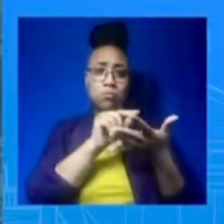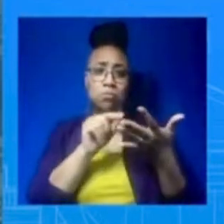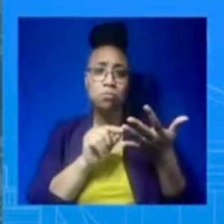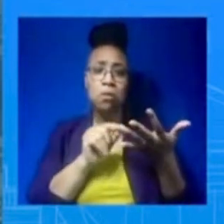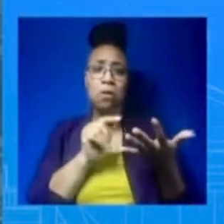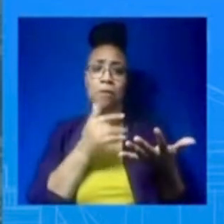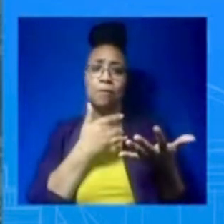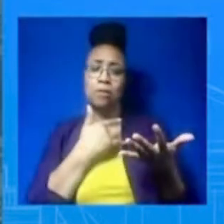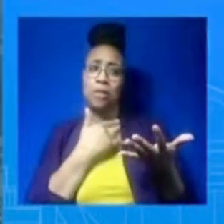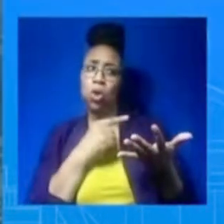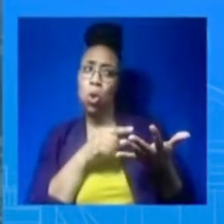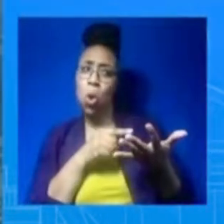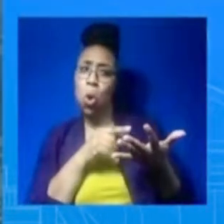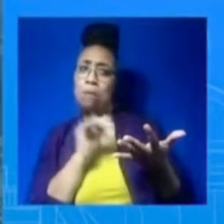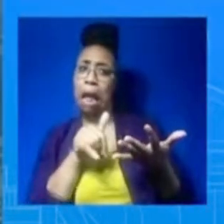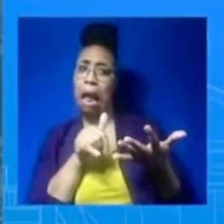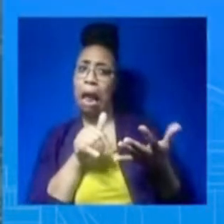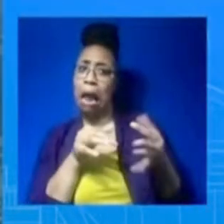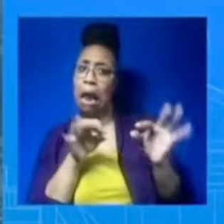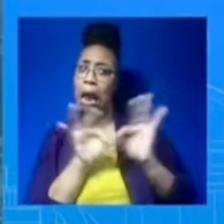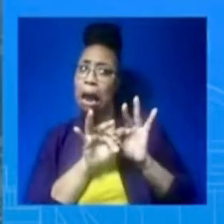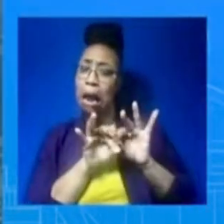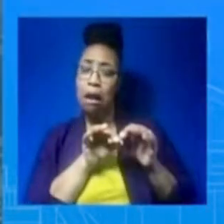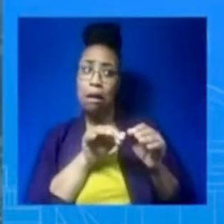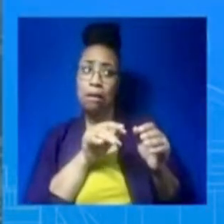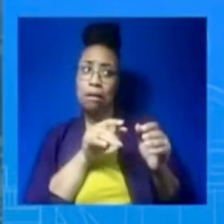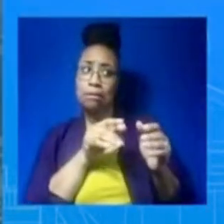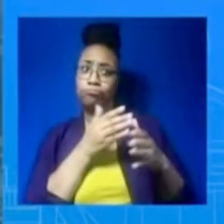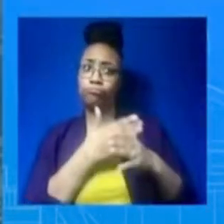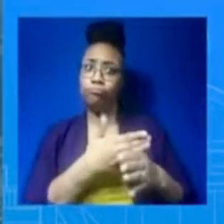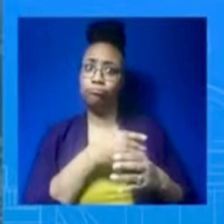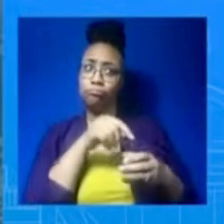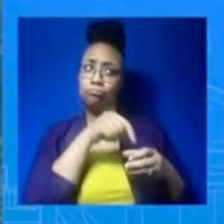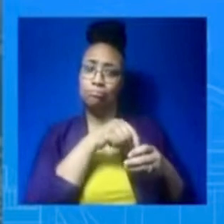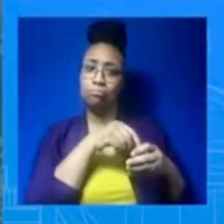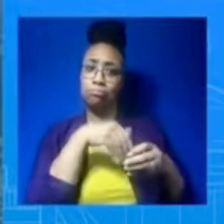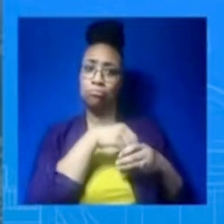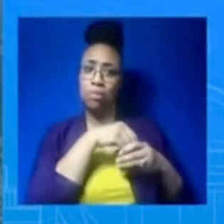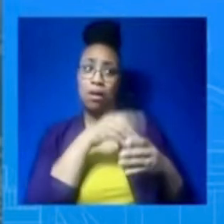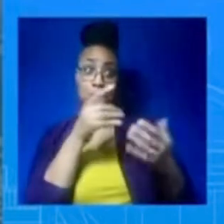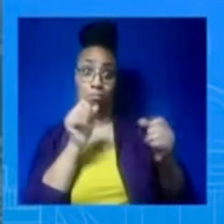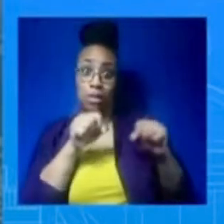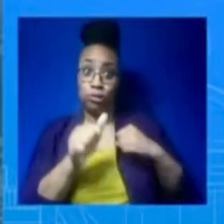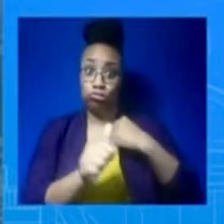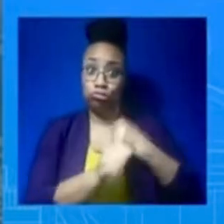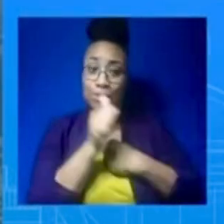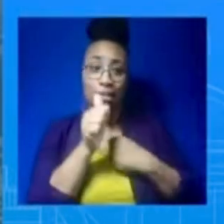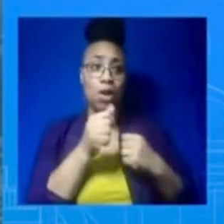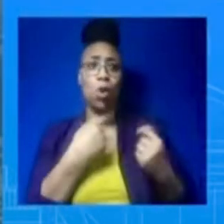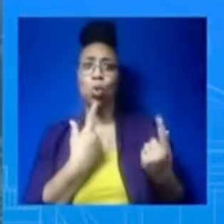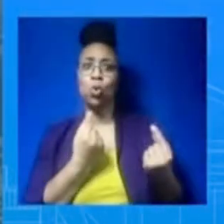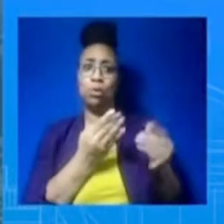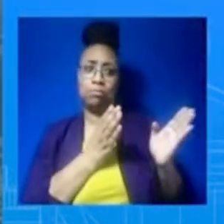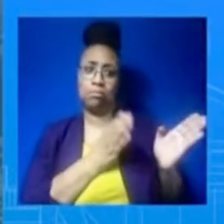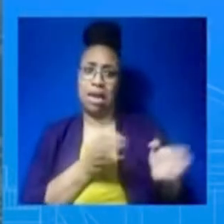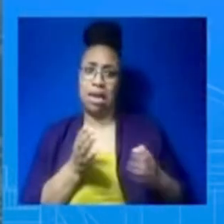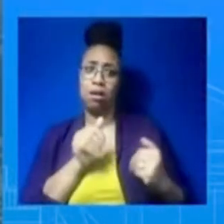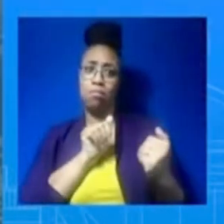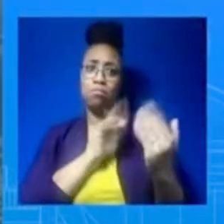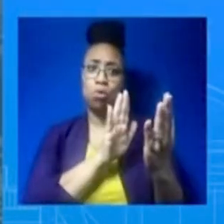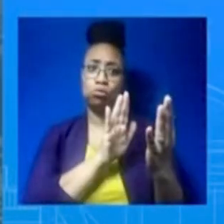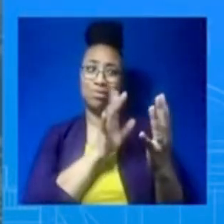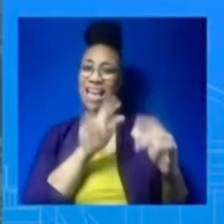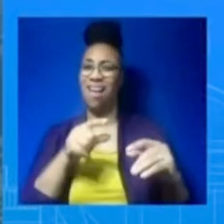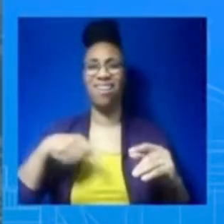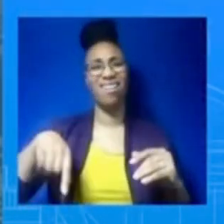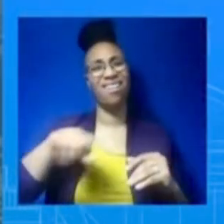safely and efficiently. Nobody hurt. Nobody hurt as these balloons were taken down. And I think that that should give the American people a measure of